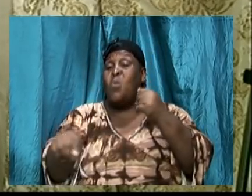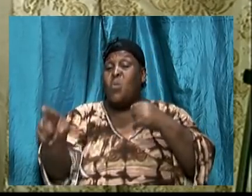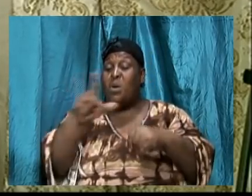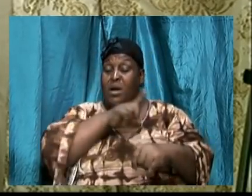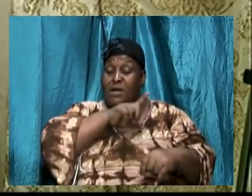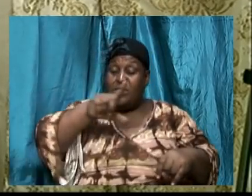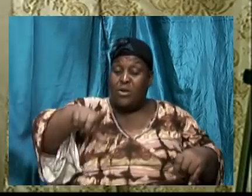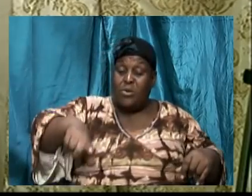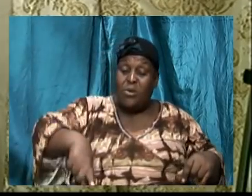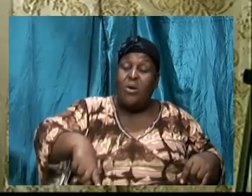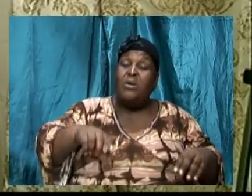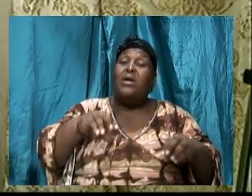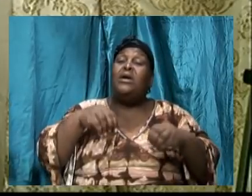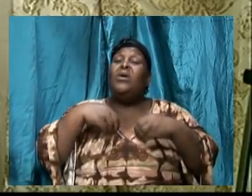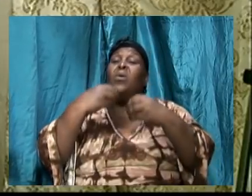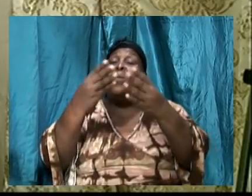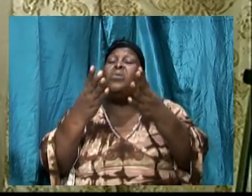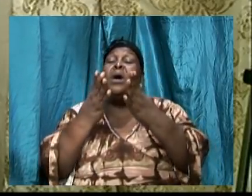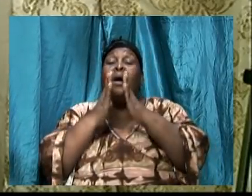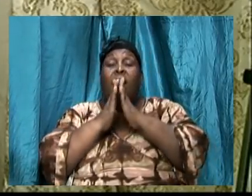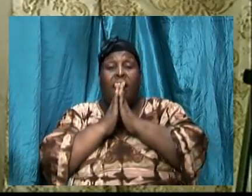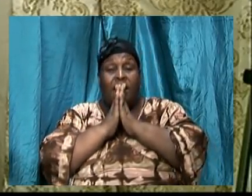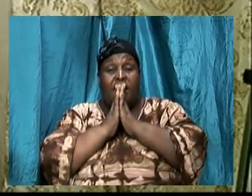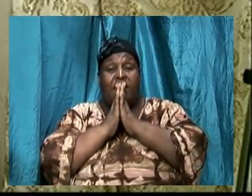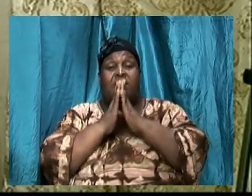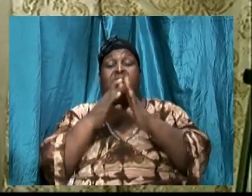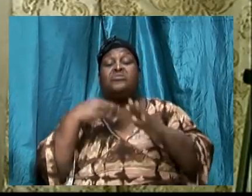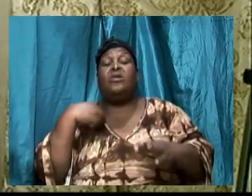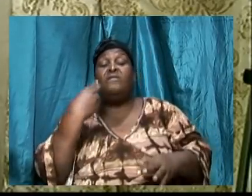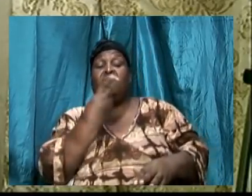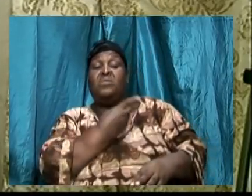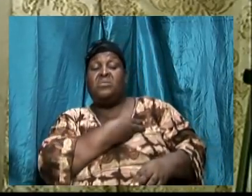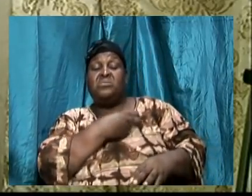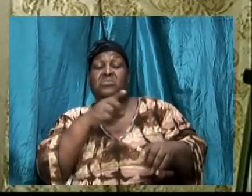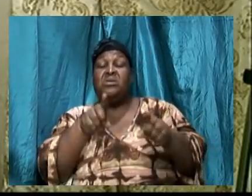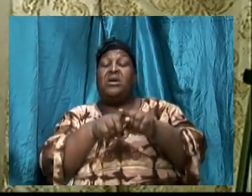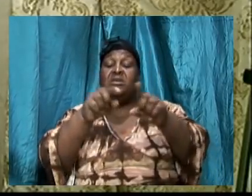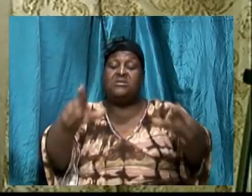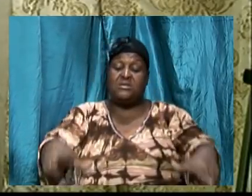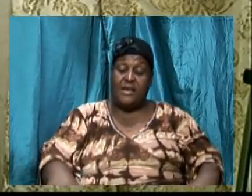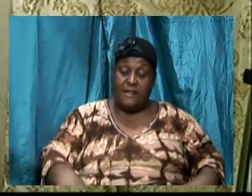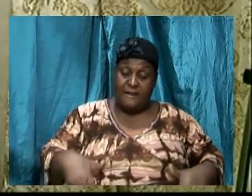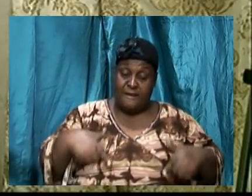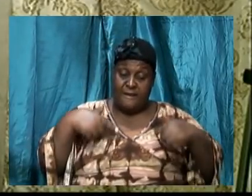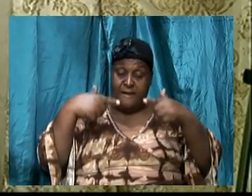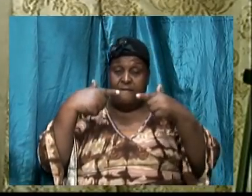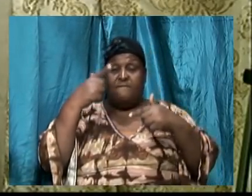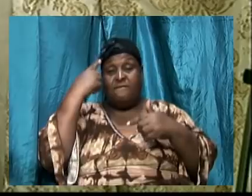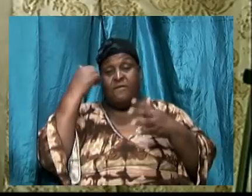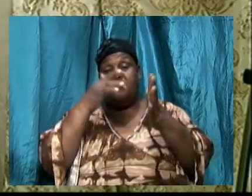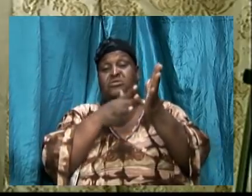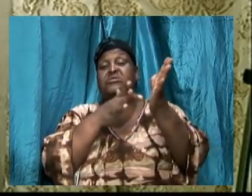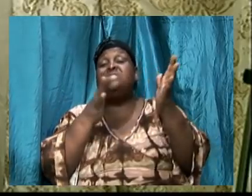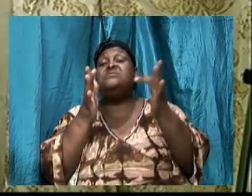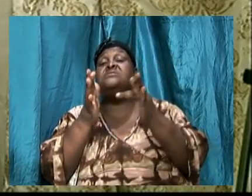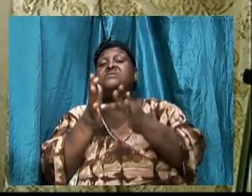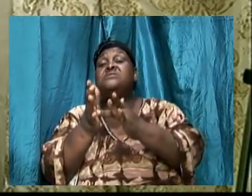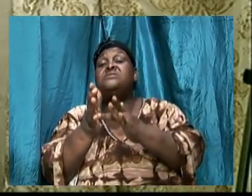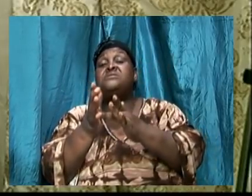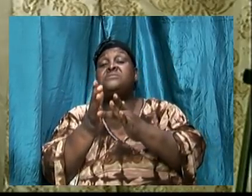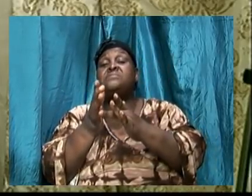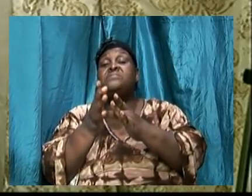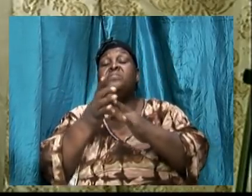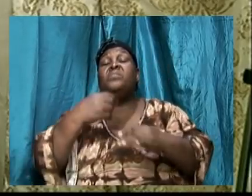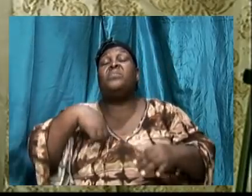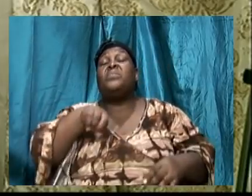of us as we walk with him. We stated over